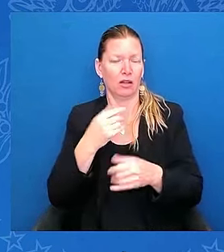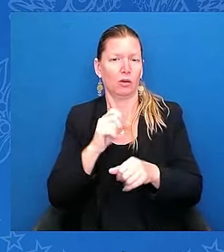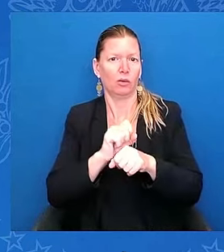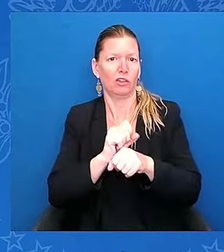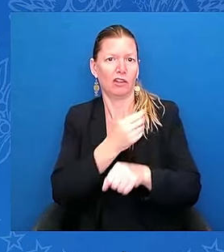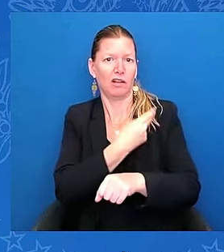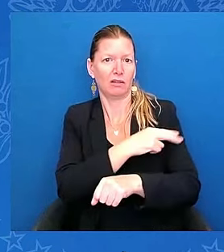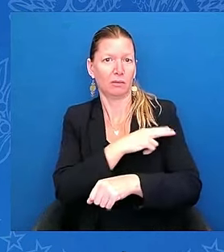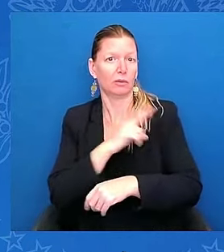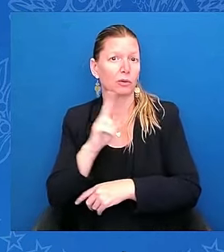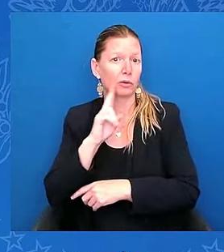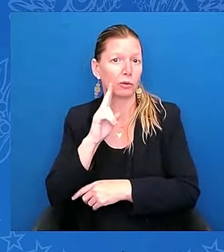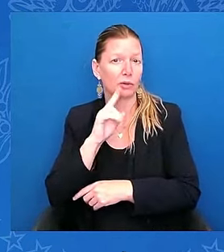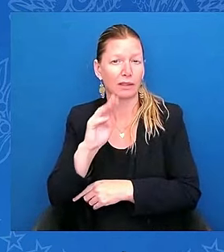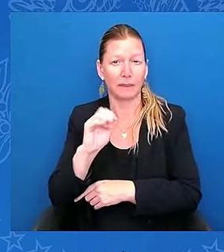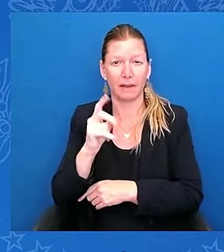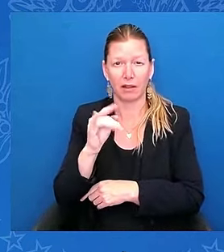Texas.